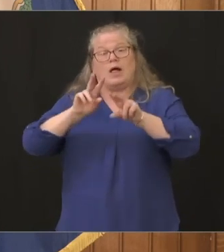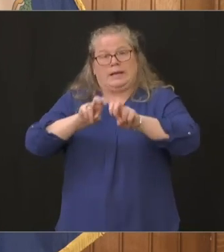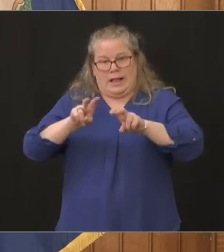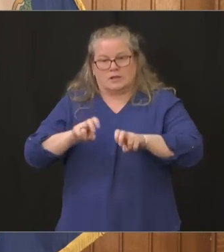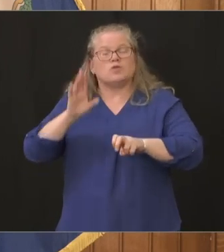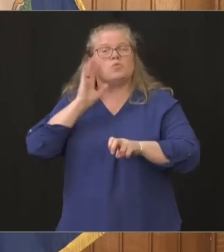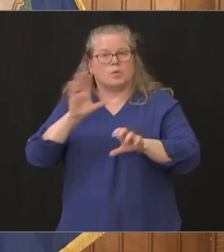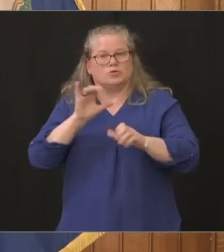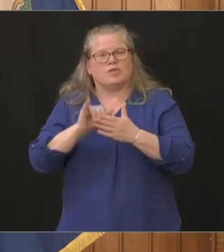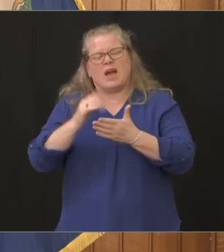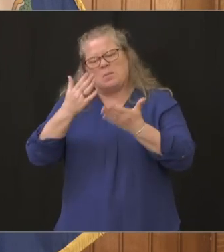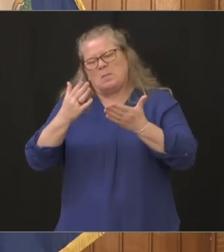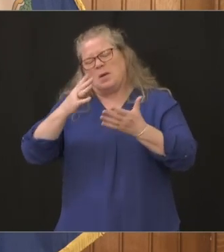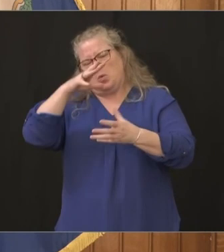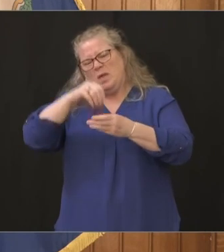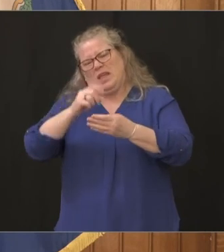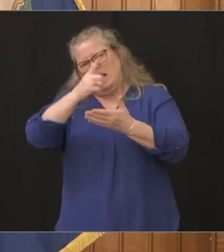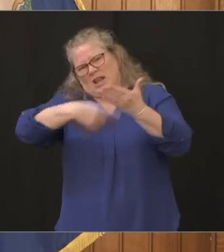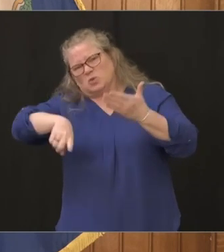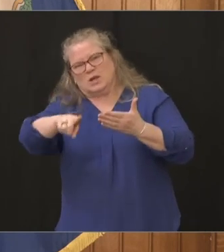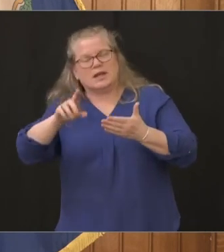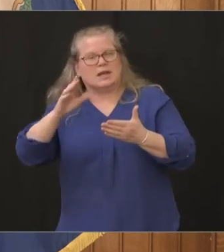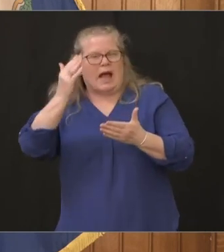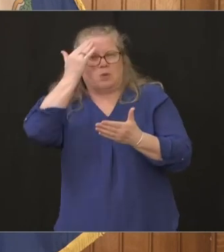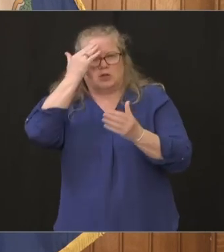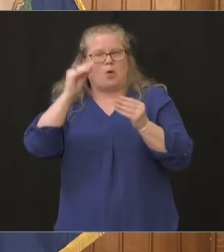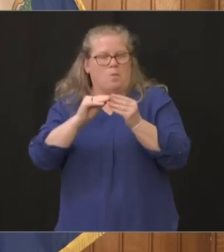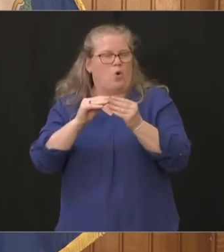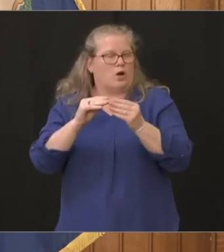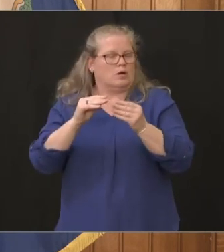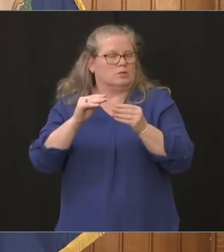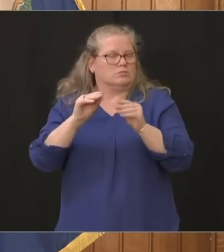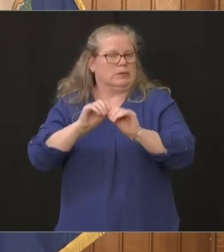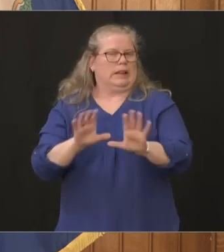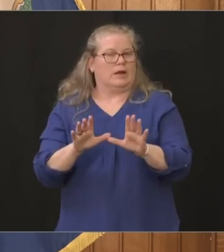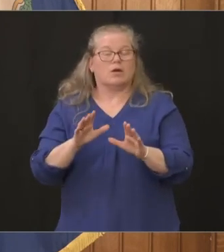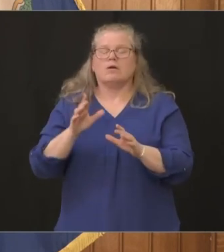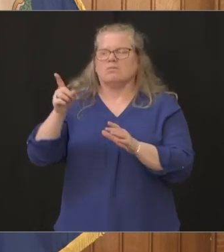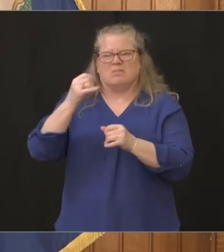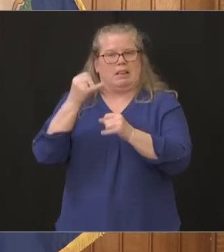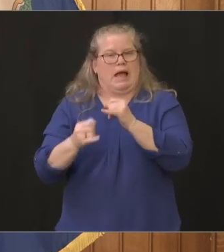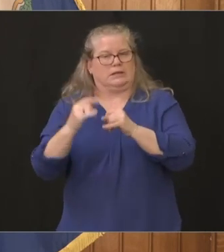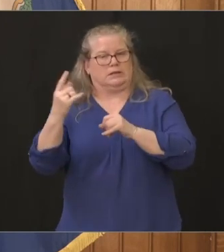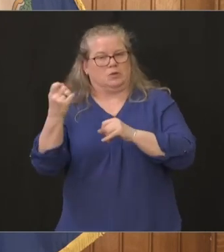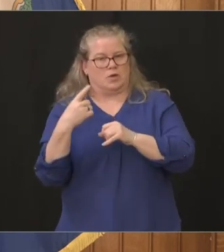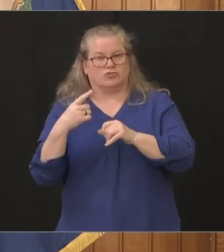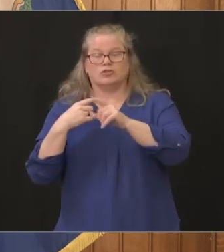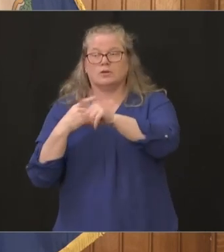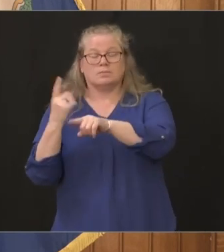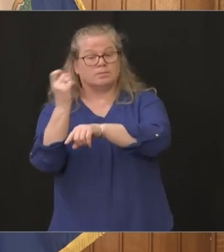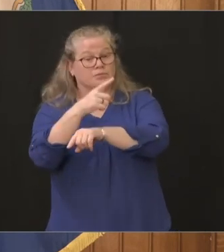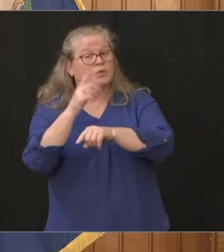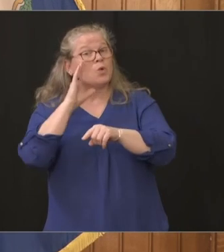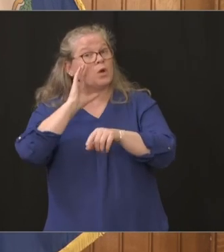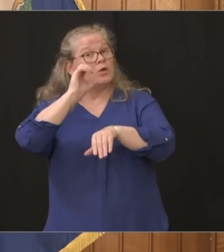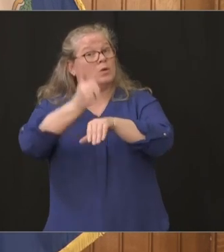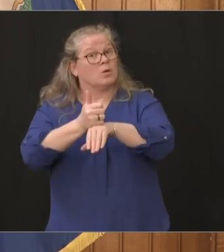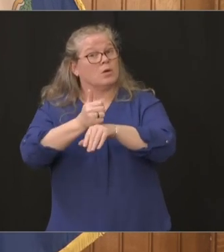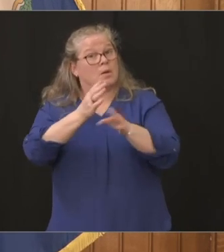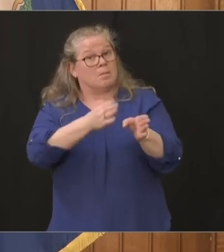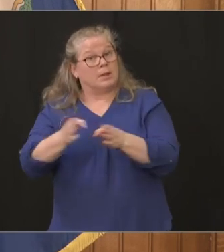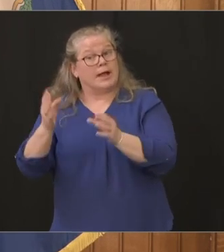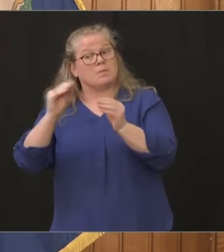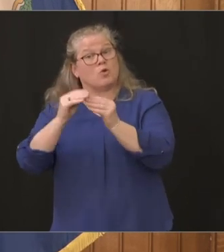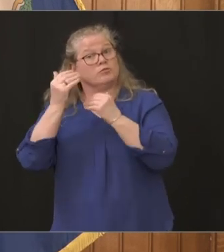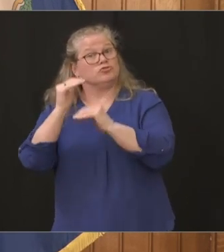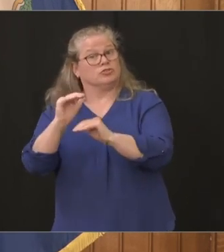good idea within a week chris hey with that everybody christine last question um are you going to pose any more restrictions beyond your